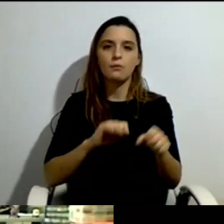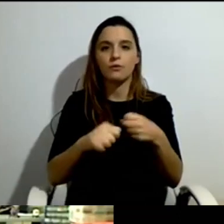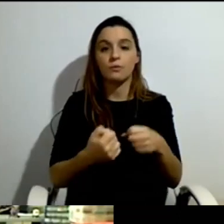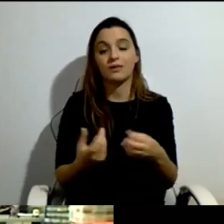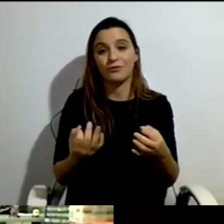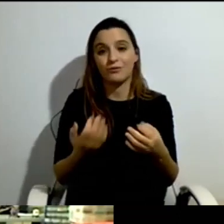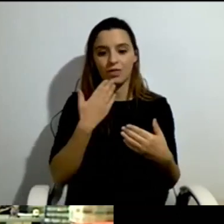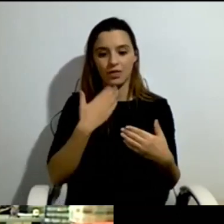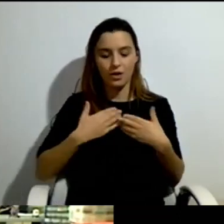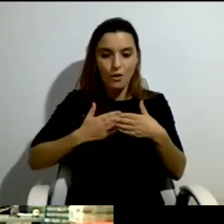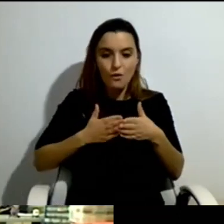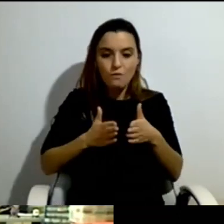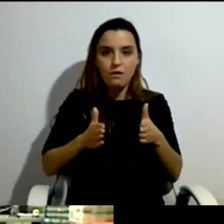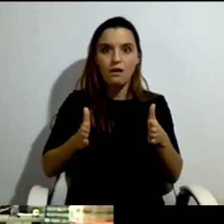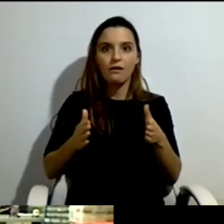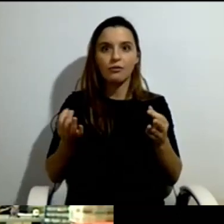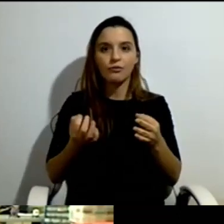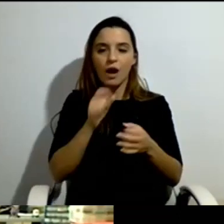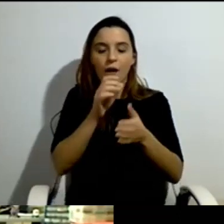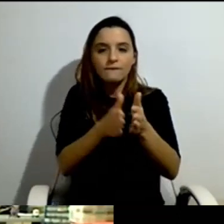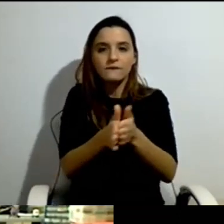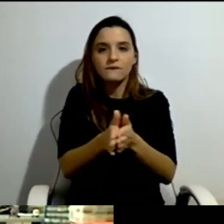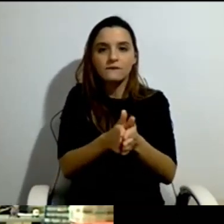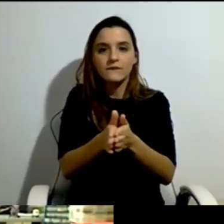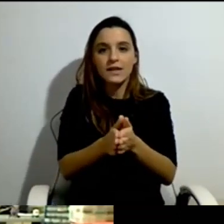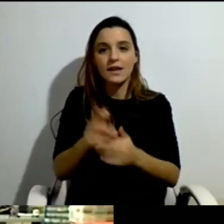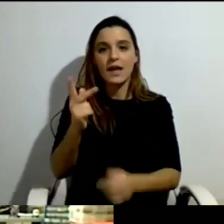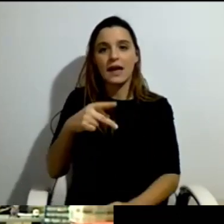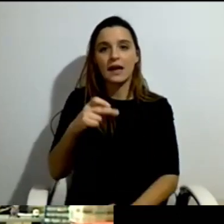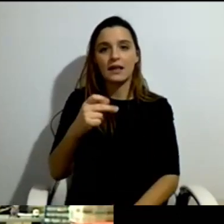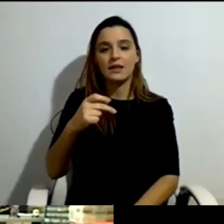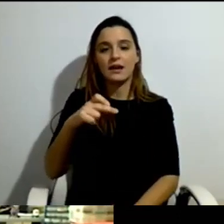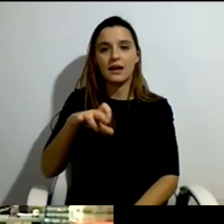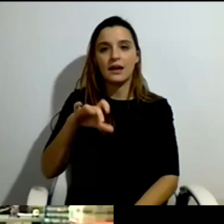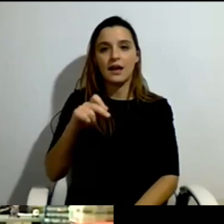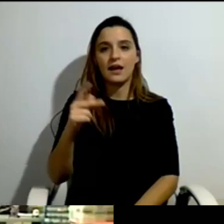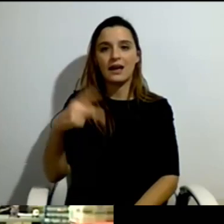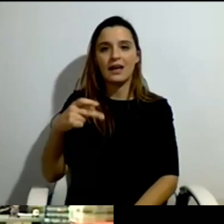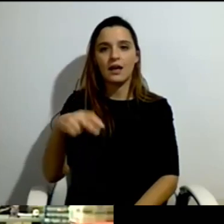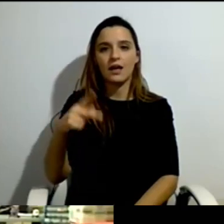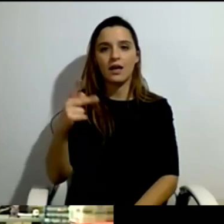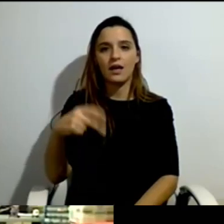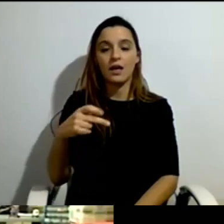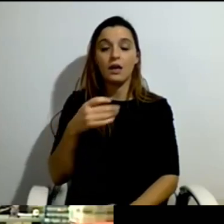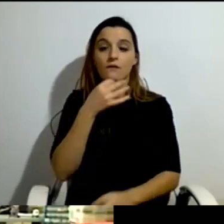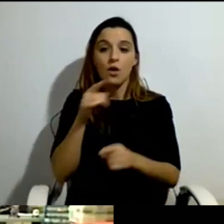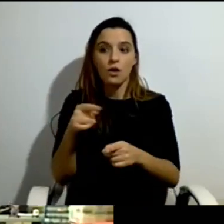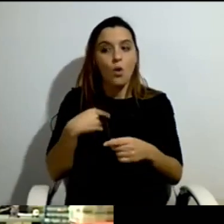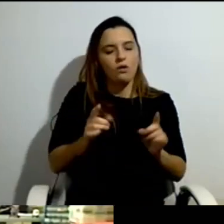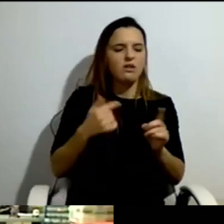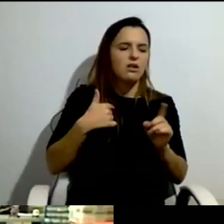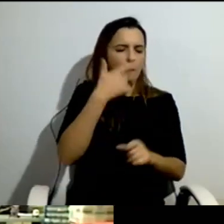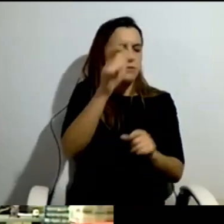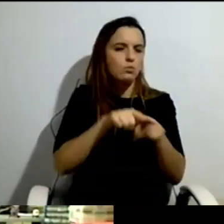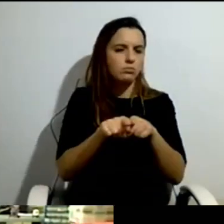Kanka went to him. And I couldn't, because I can't stand these people, I have to say. But she did. She succeeded to